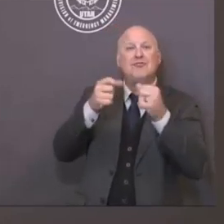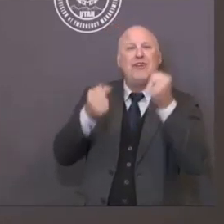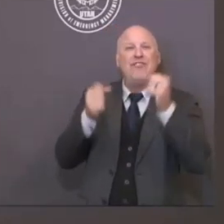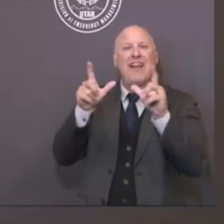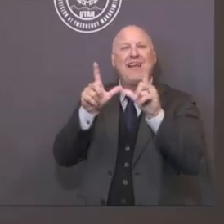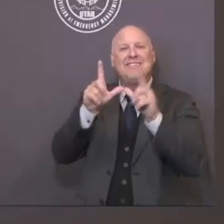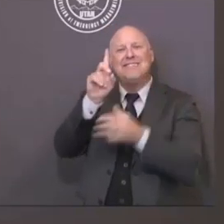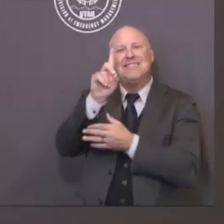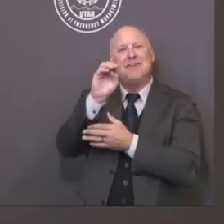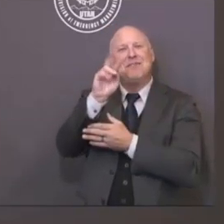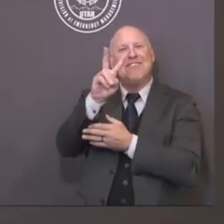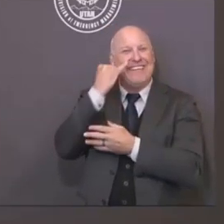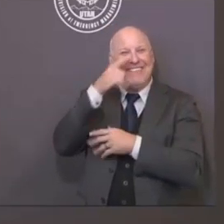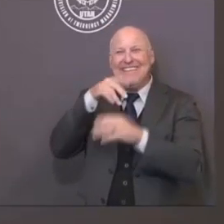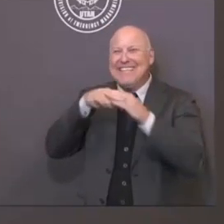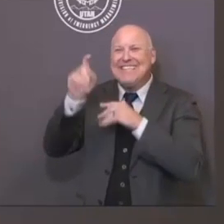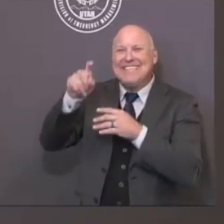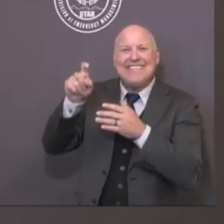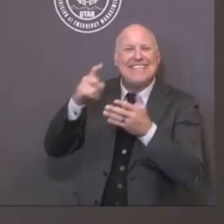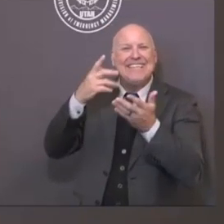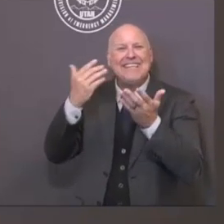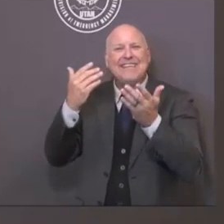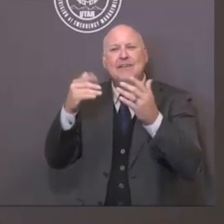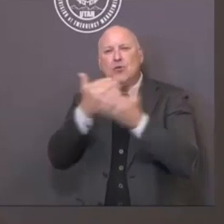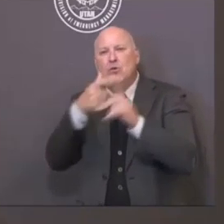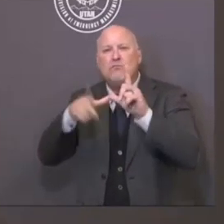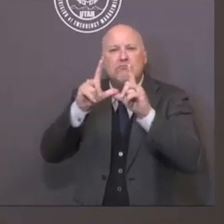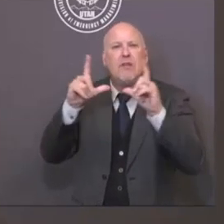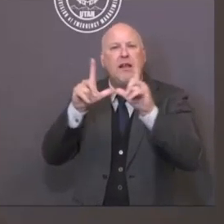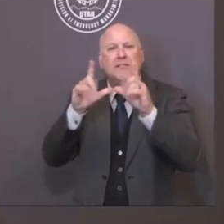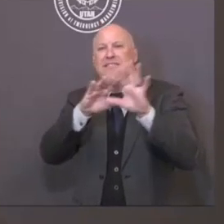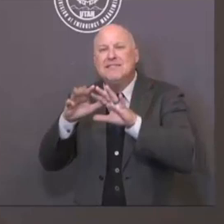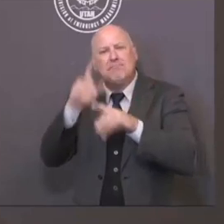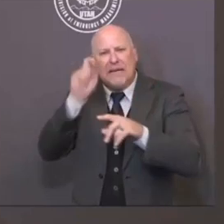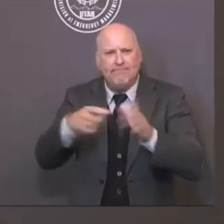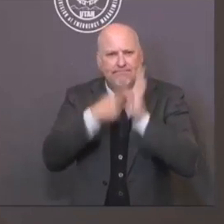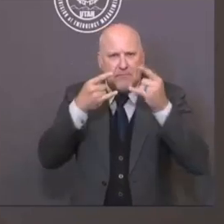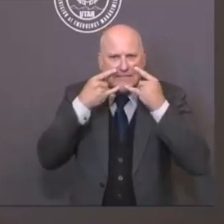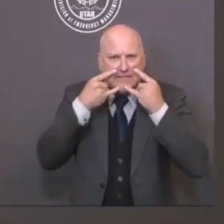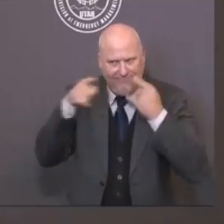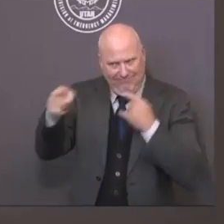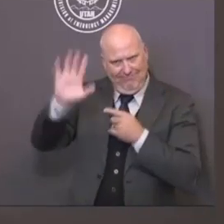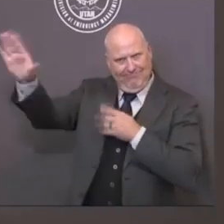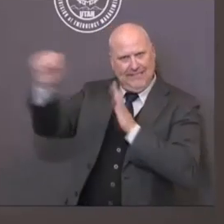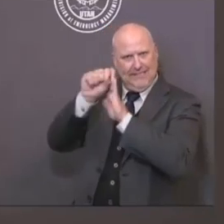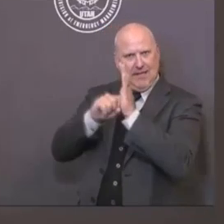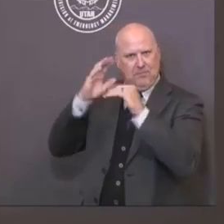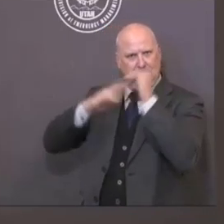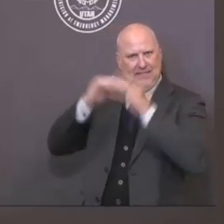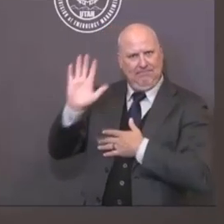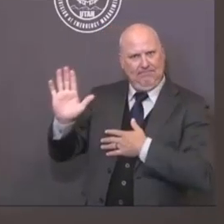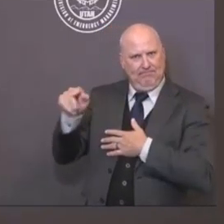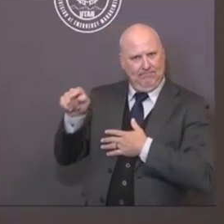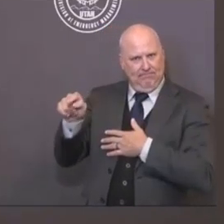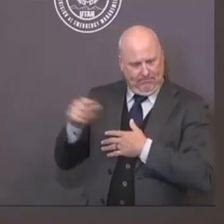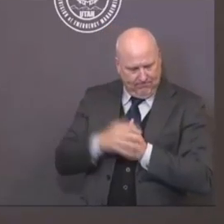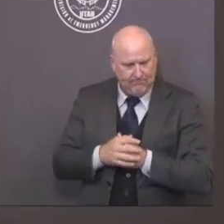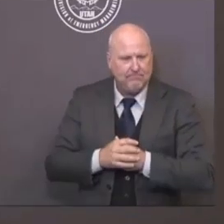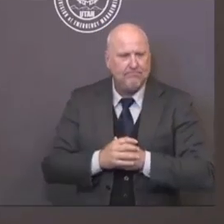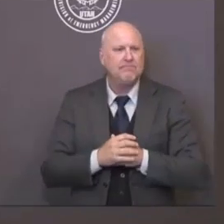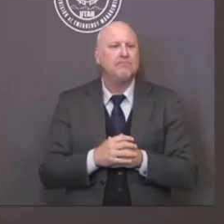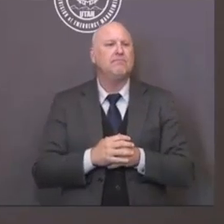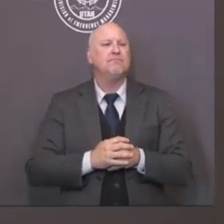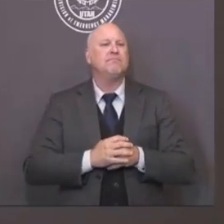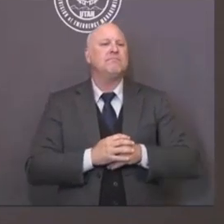you get inside the building. Certainly, if you cannot socially distance, which is defined as six feet apart, two arm